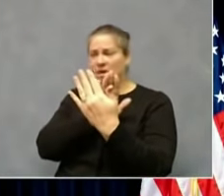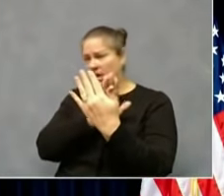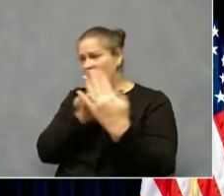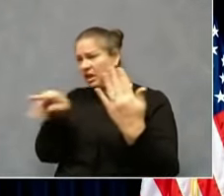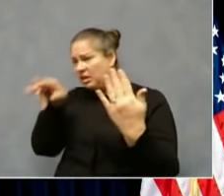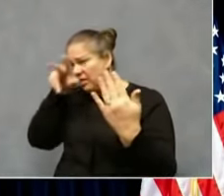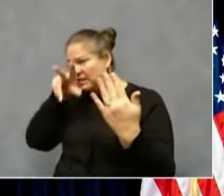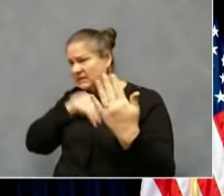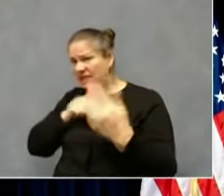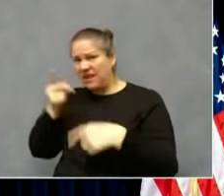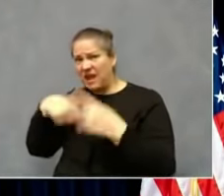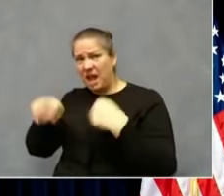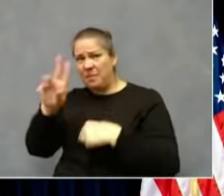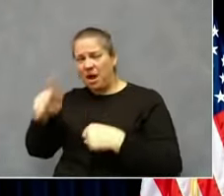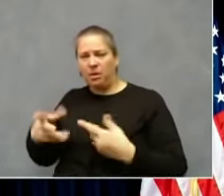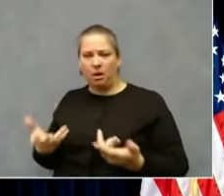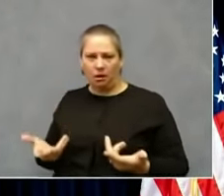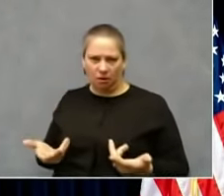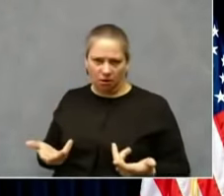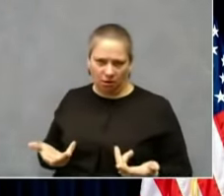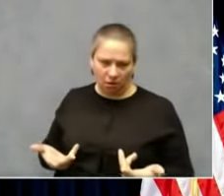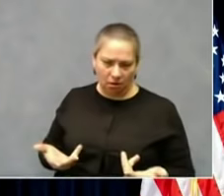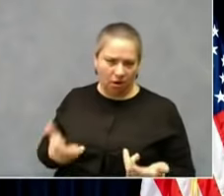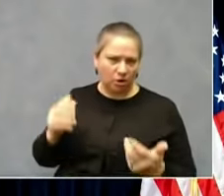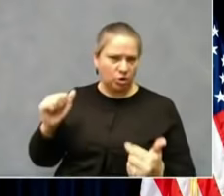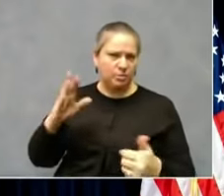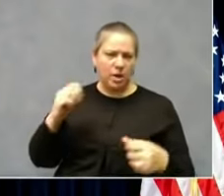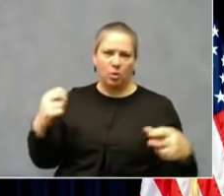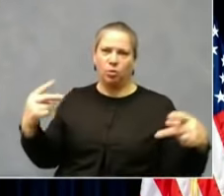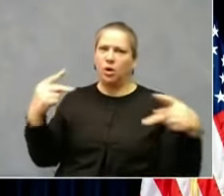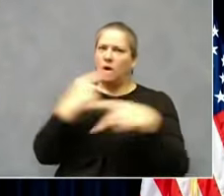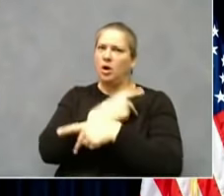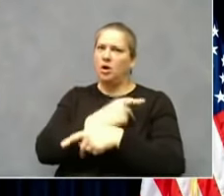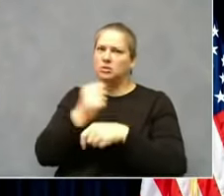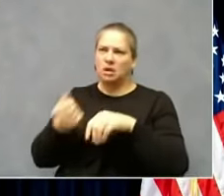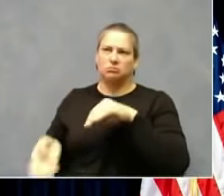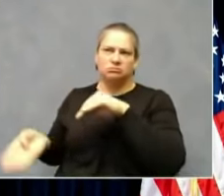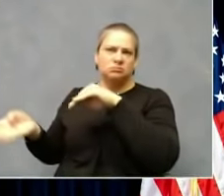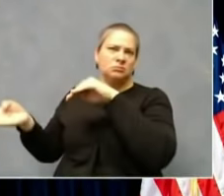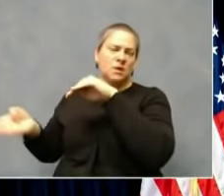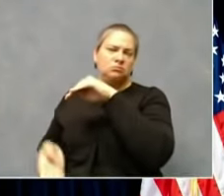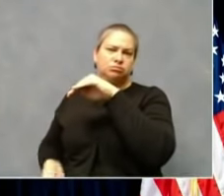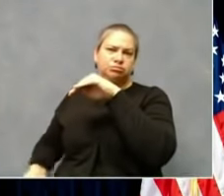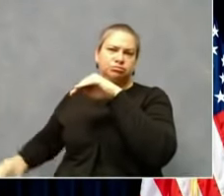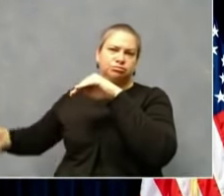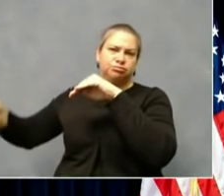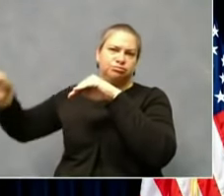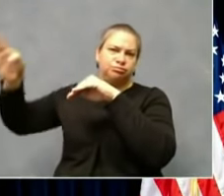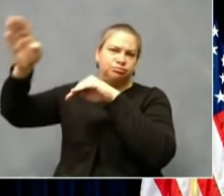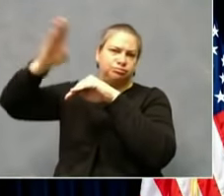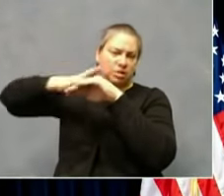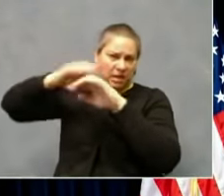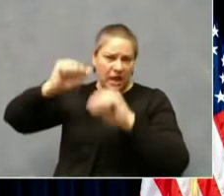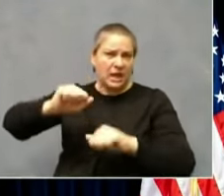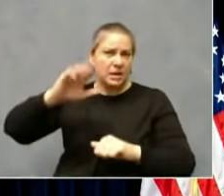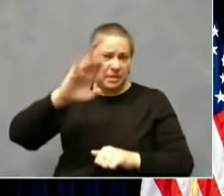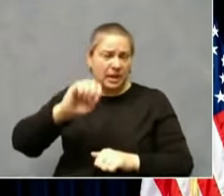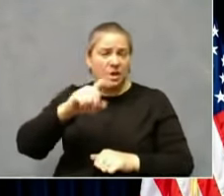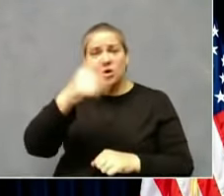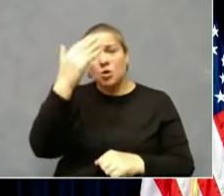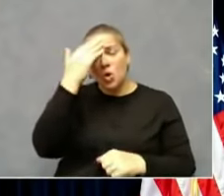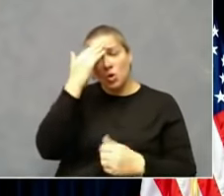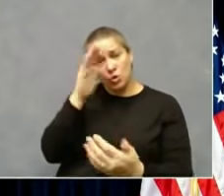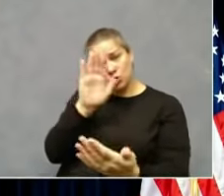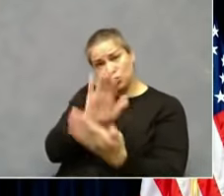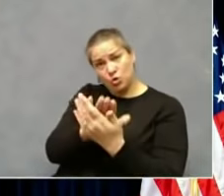is happening could be magnified all that much more. And when I say our school systems had gone virtual, many of